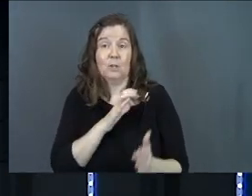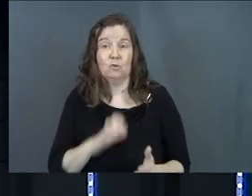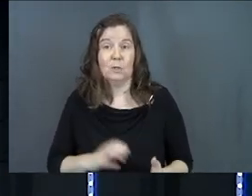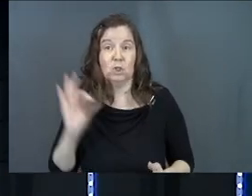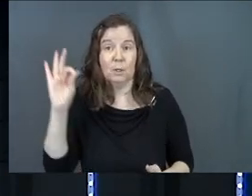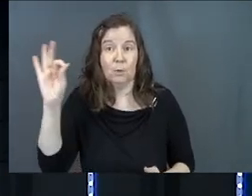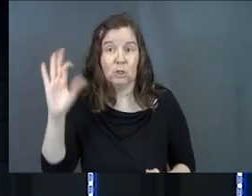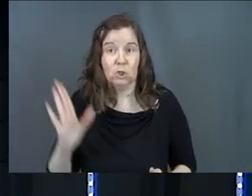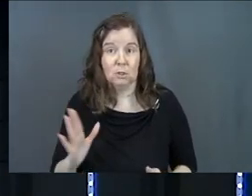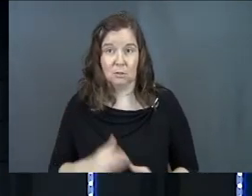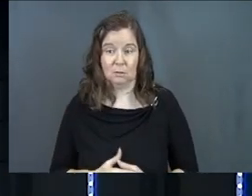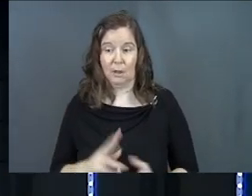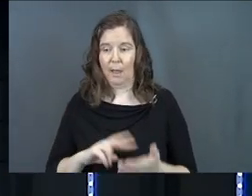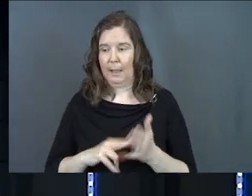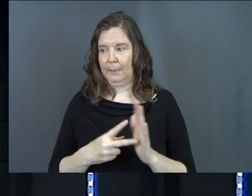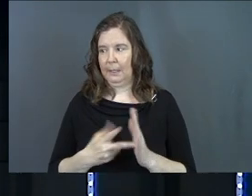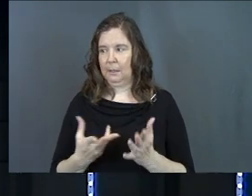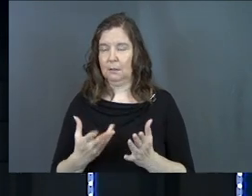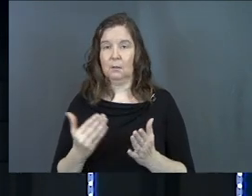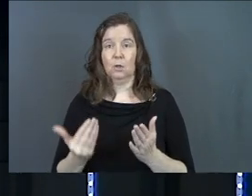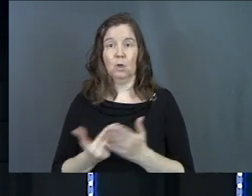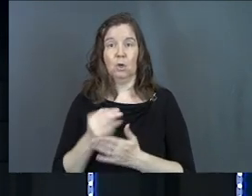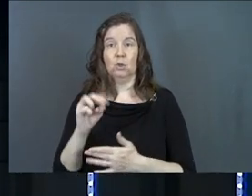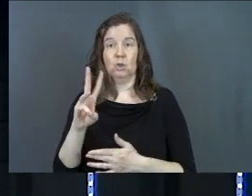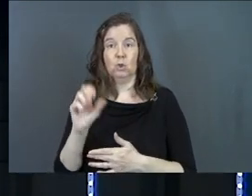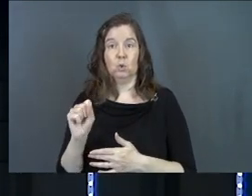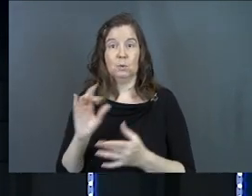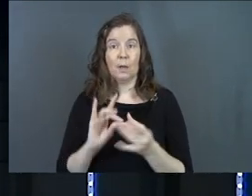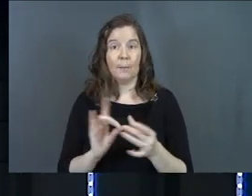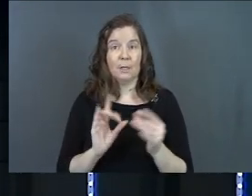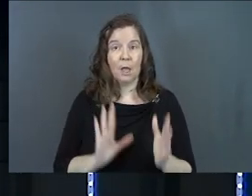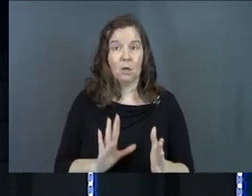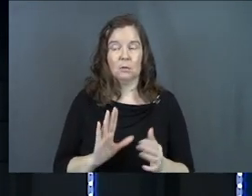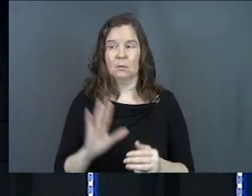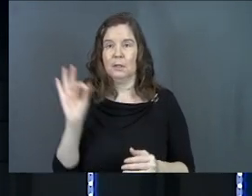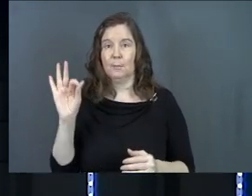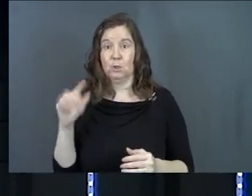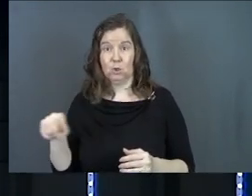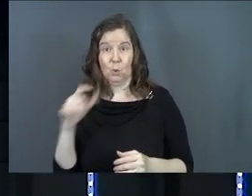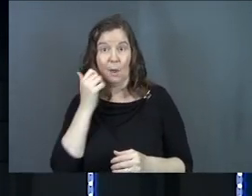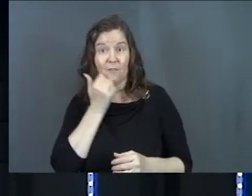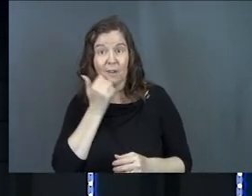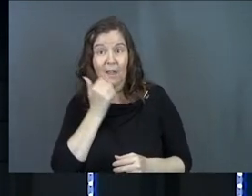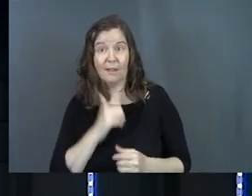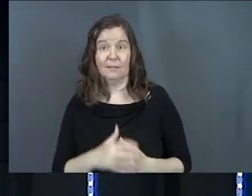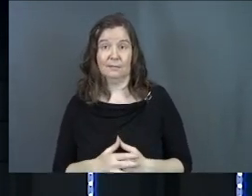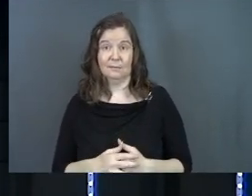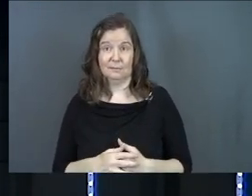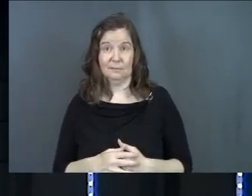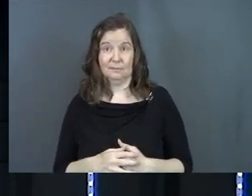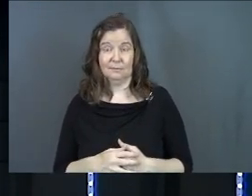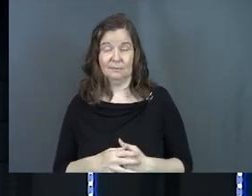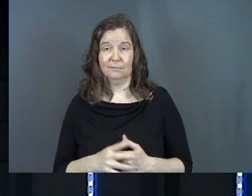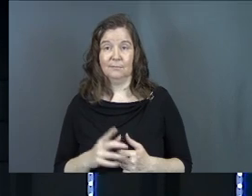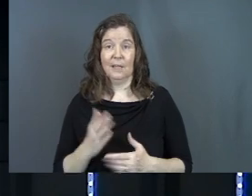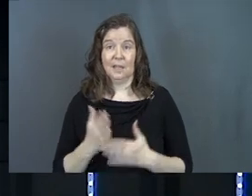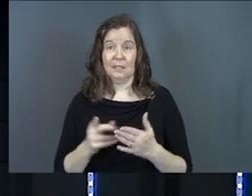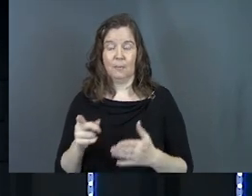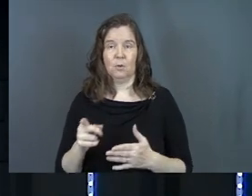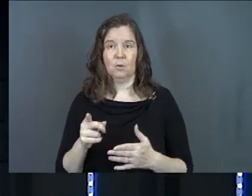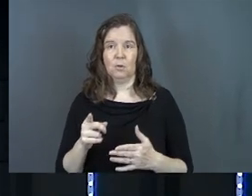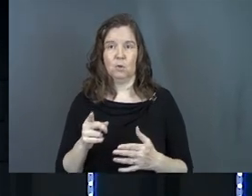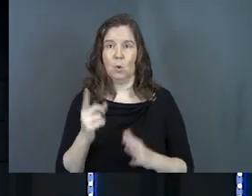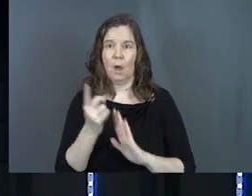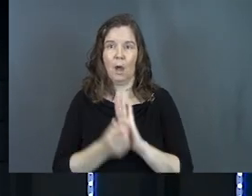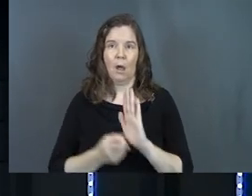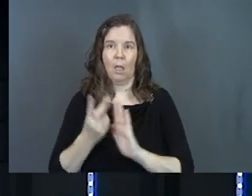Christian preachers. I mean news commentators. They're preaching to you every day. And some of you, you're